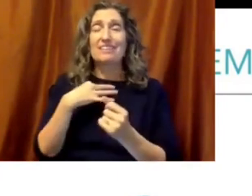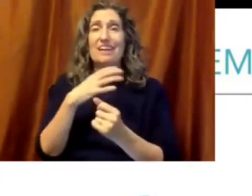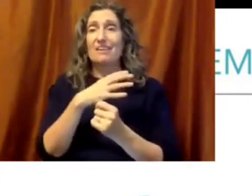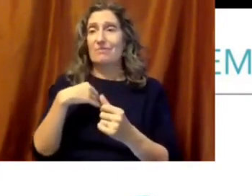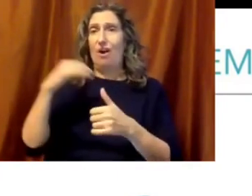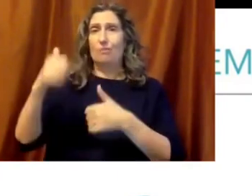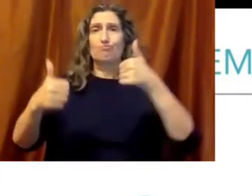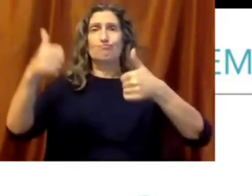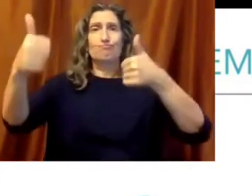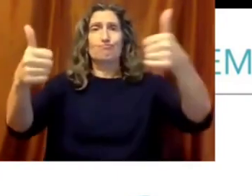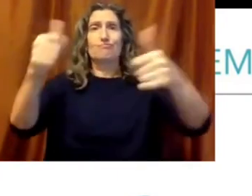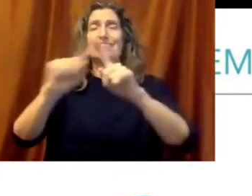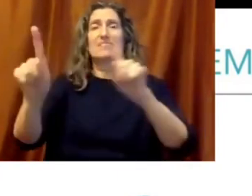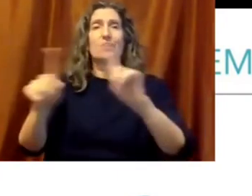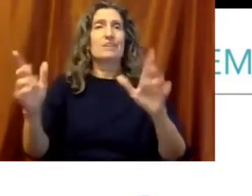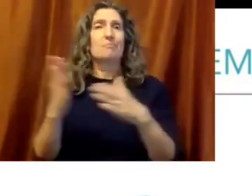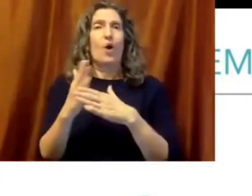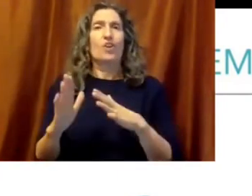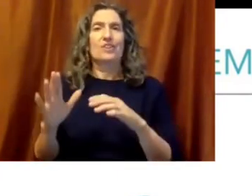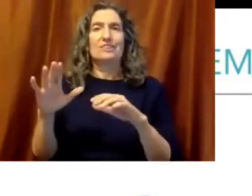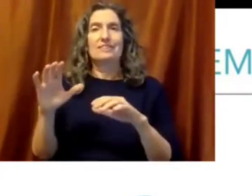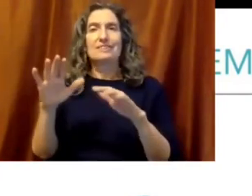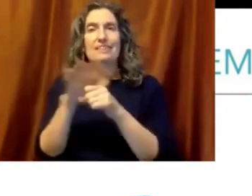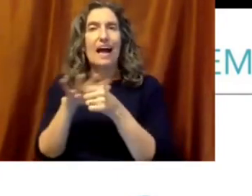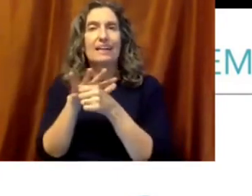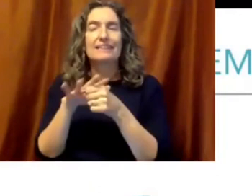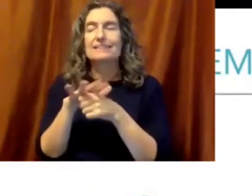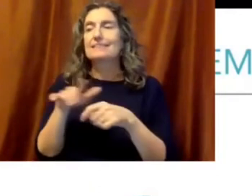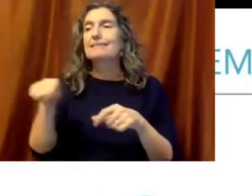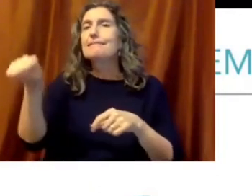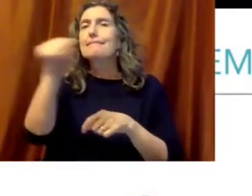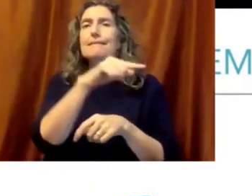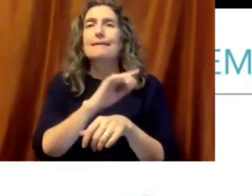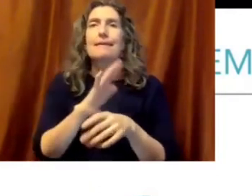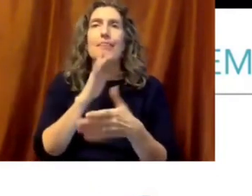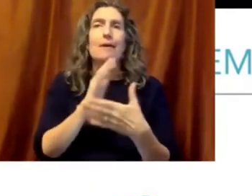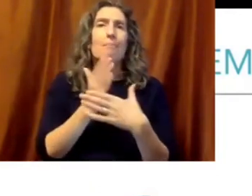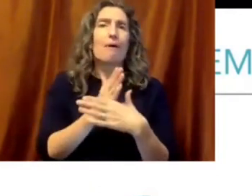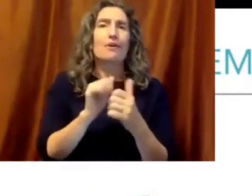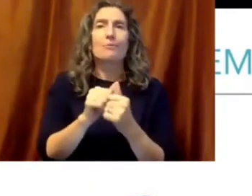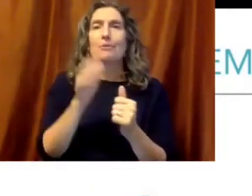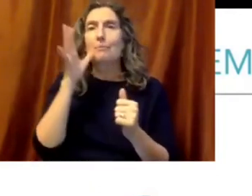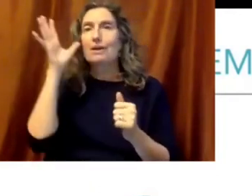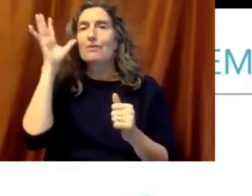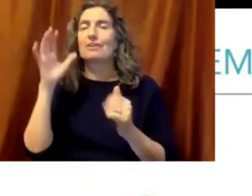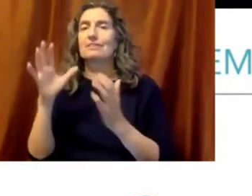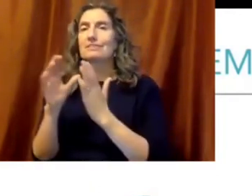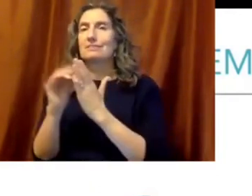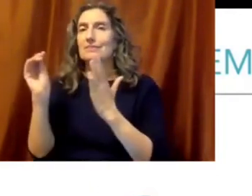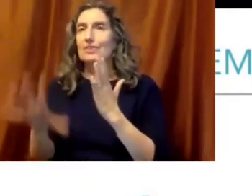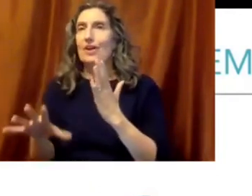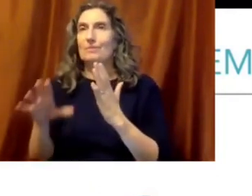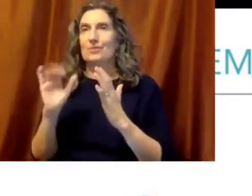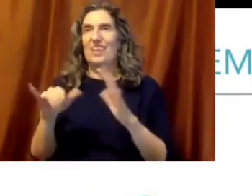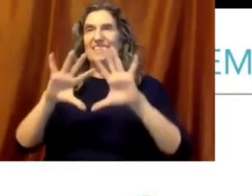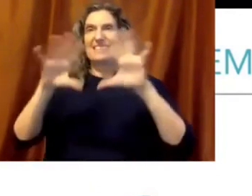partner sites and they partner with parents and scholars and partner staff. So this is the real e